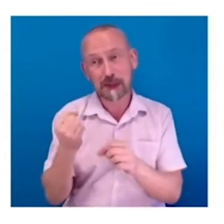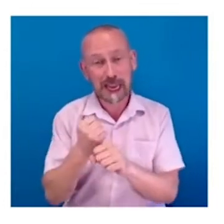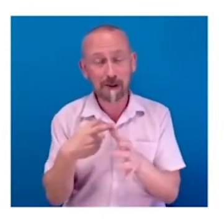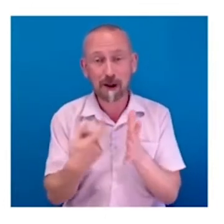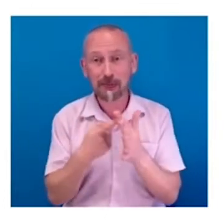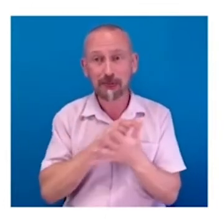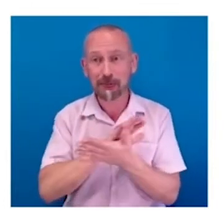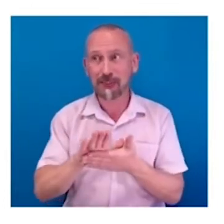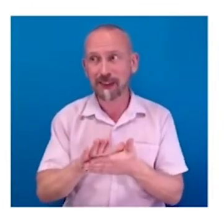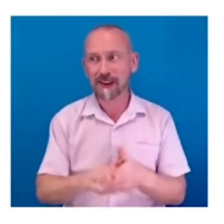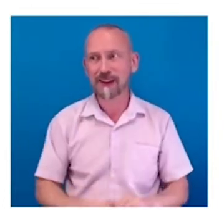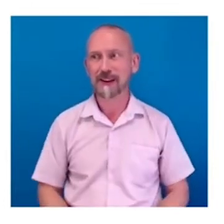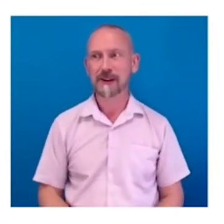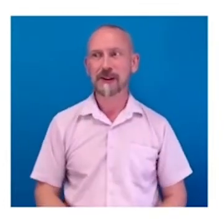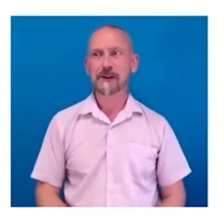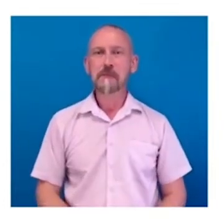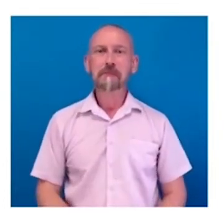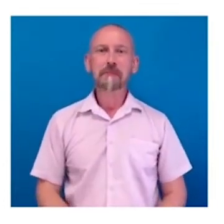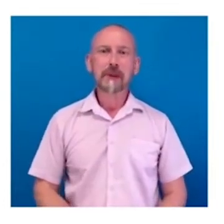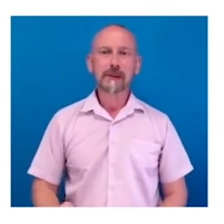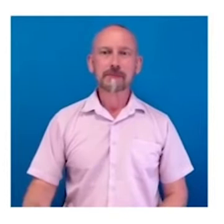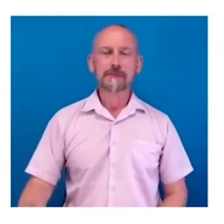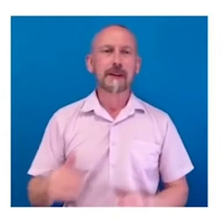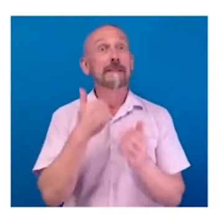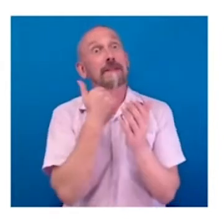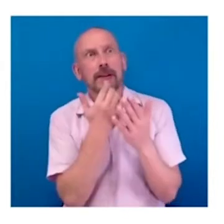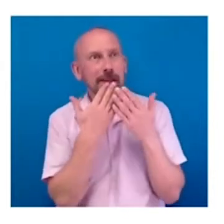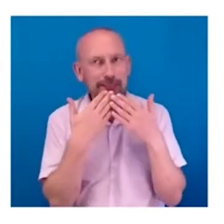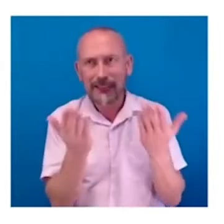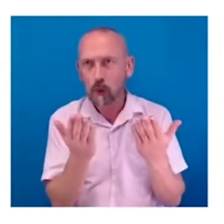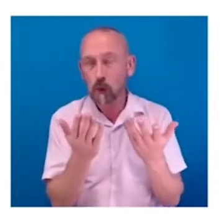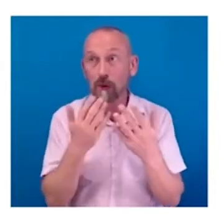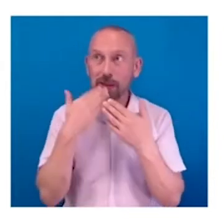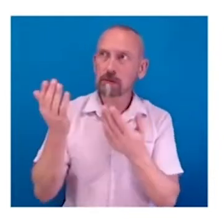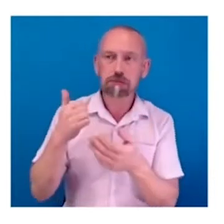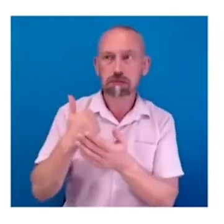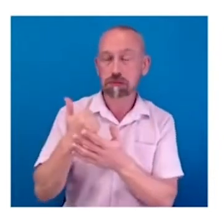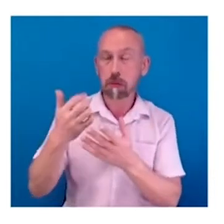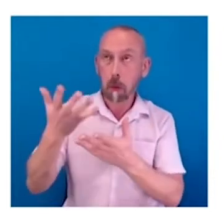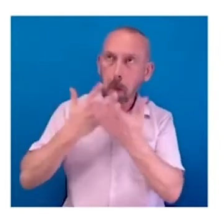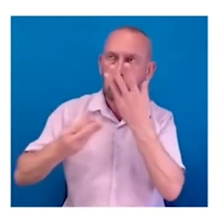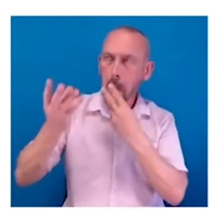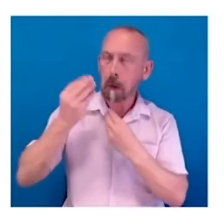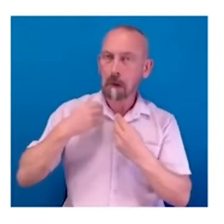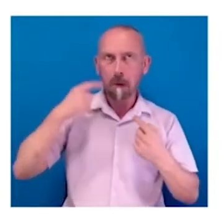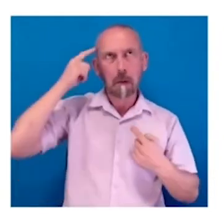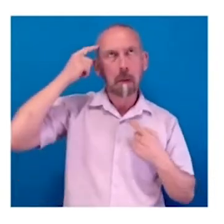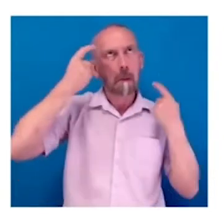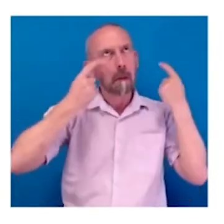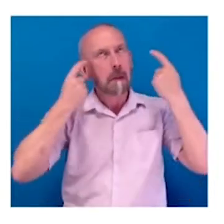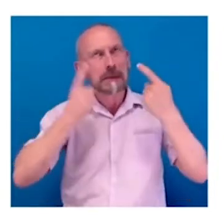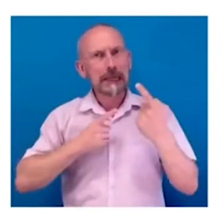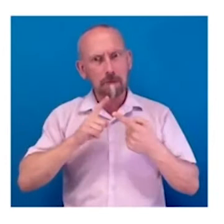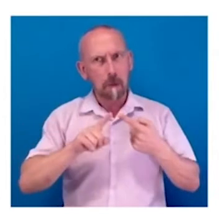Thanks Bruno. That's brilliant. Absolutely fascinating. I've got a list of questions here that I'll have to ask you